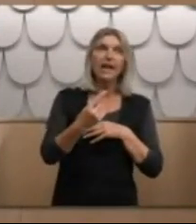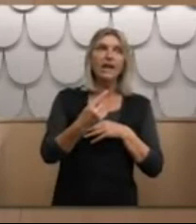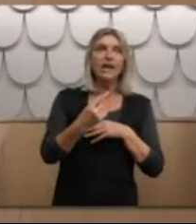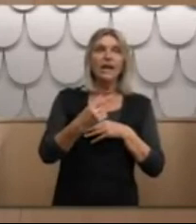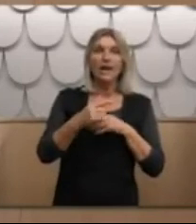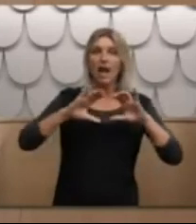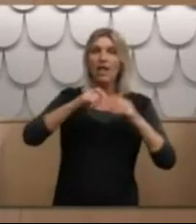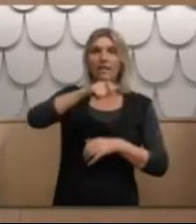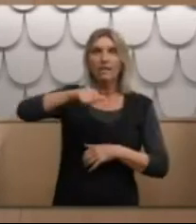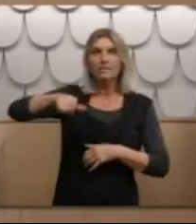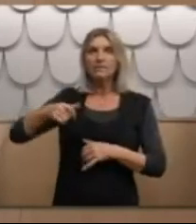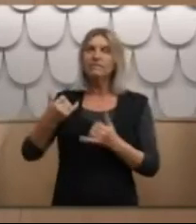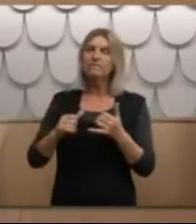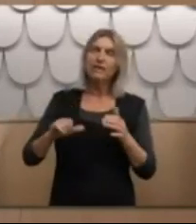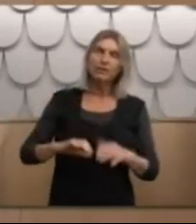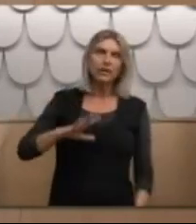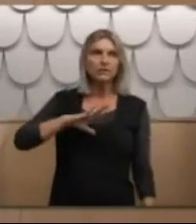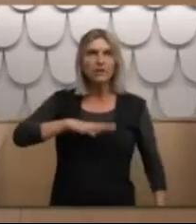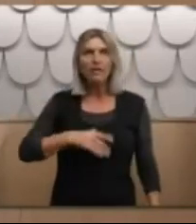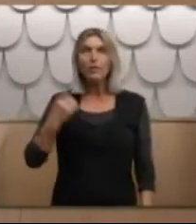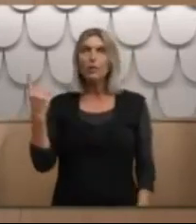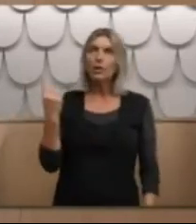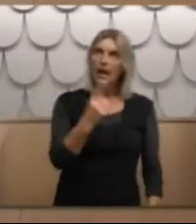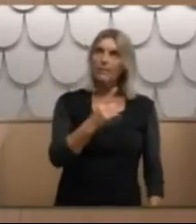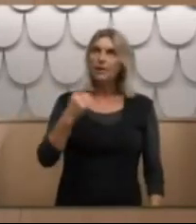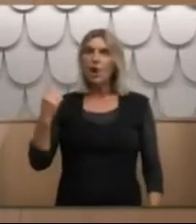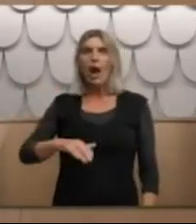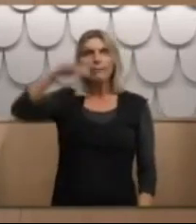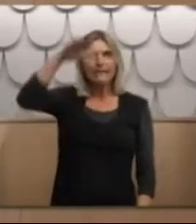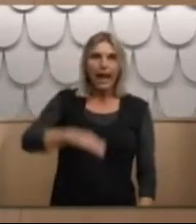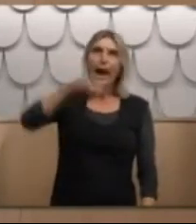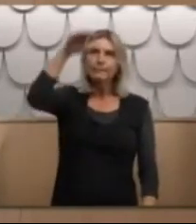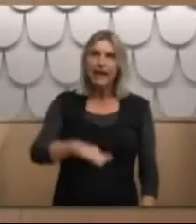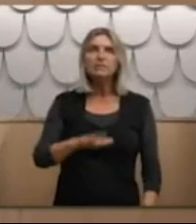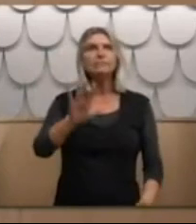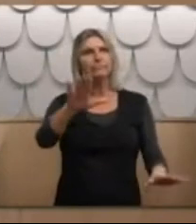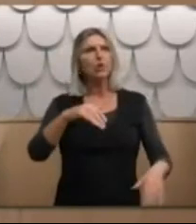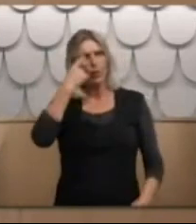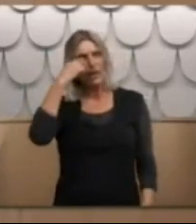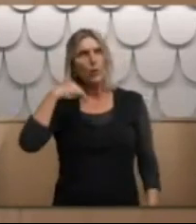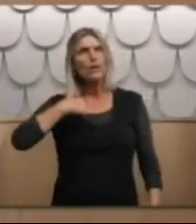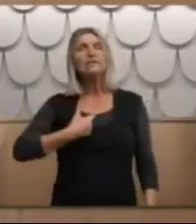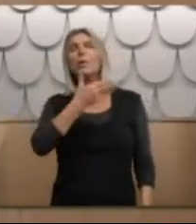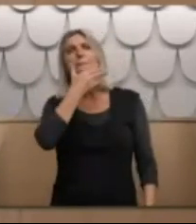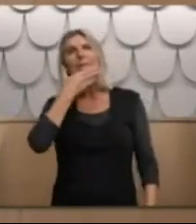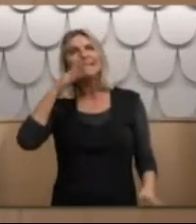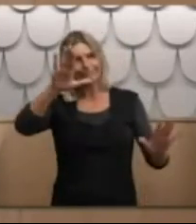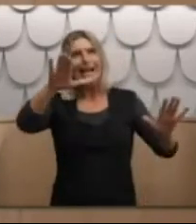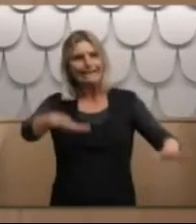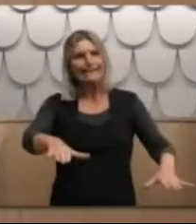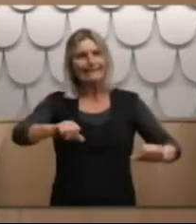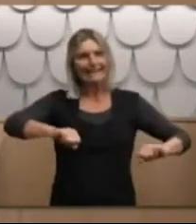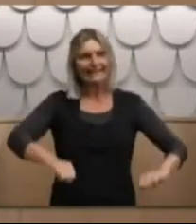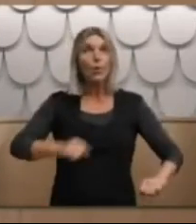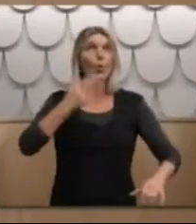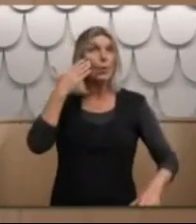getting people standing up and sitting down every time we come in and out. I think it's unnecessary. And so, if you can restrain yourselves, that